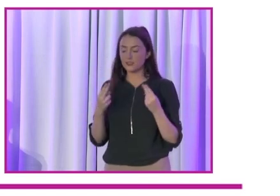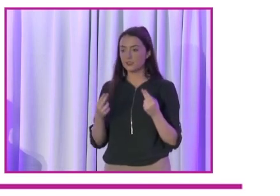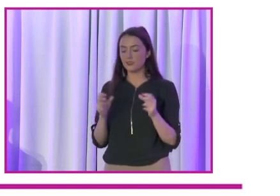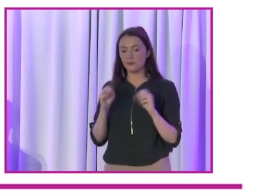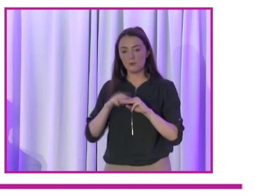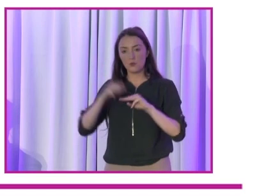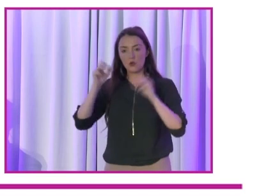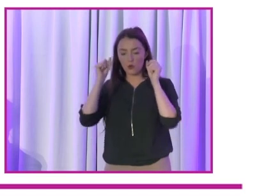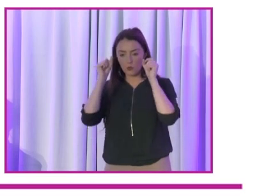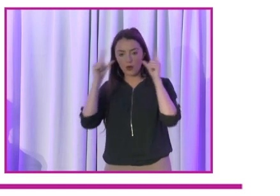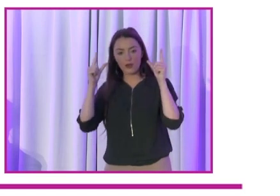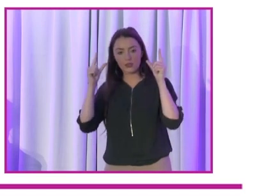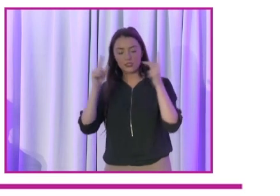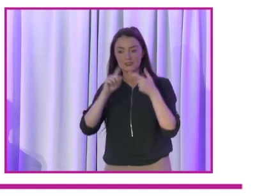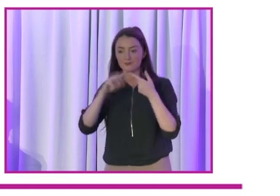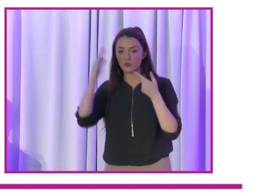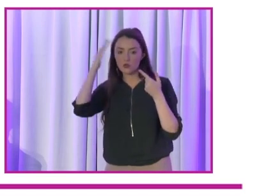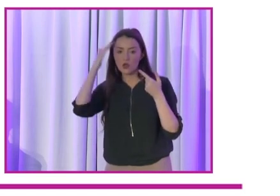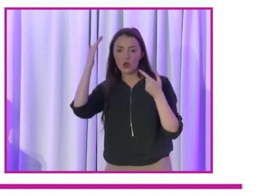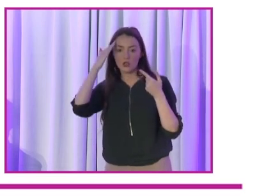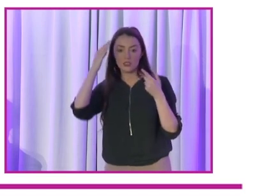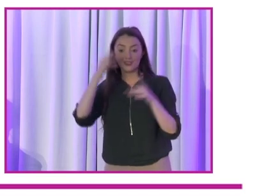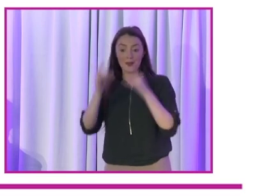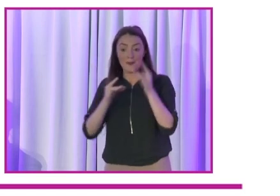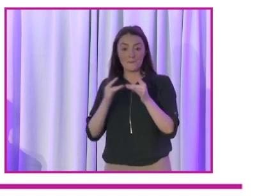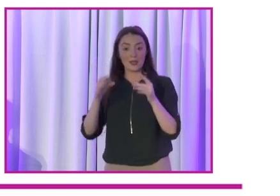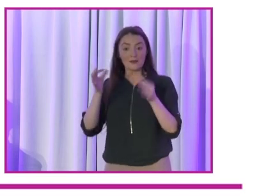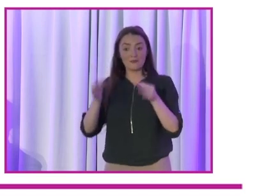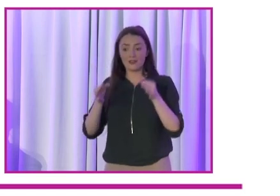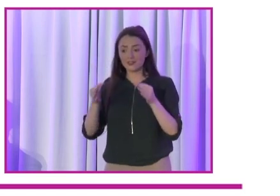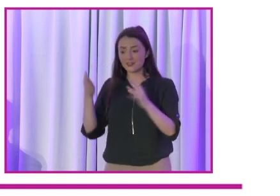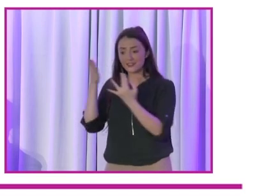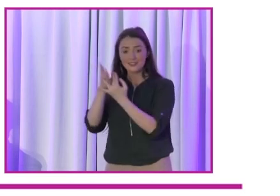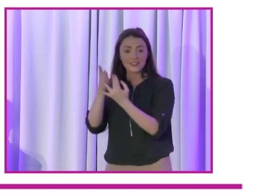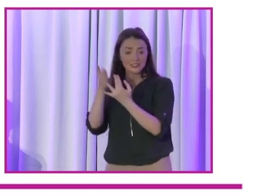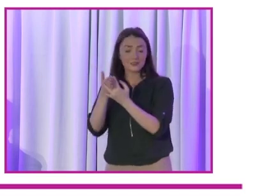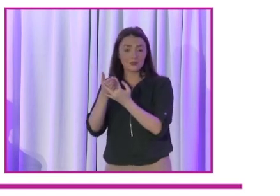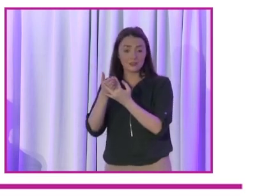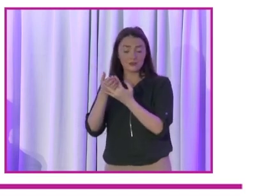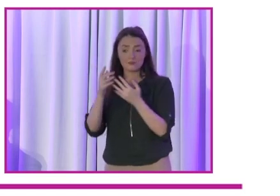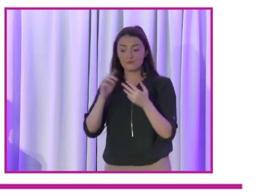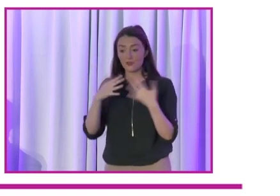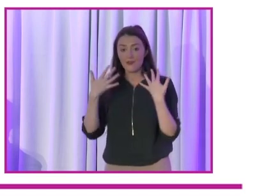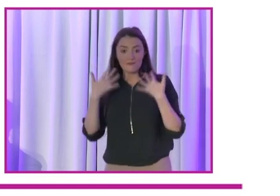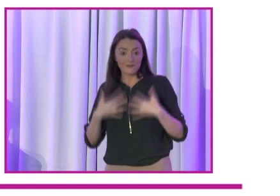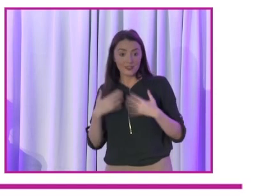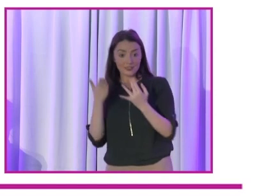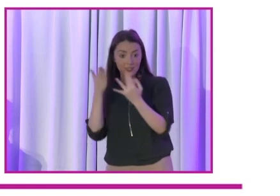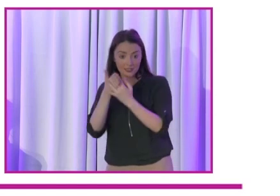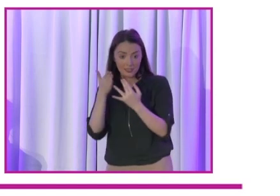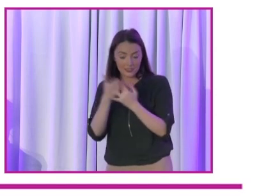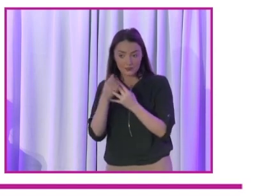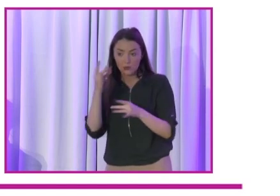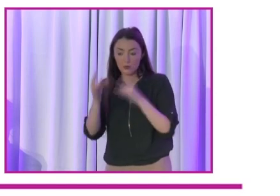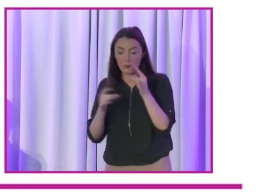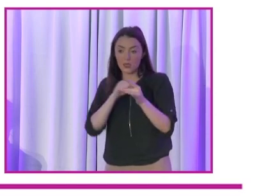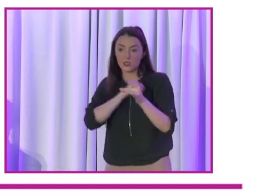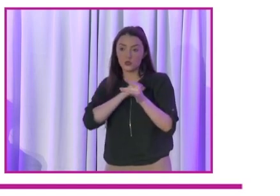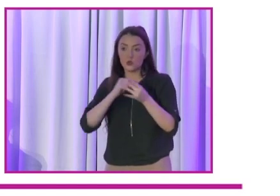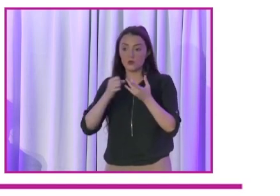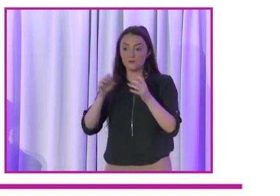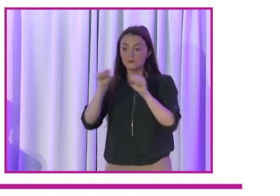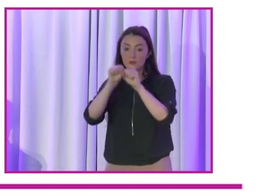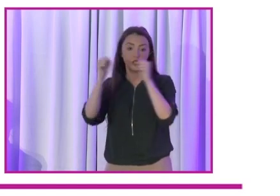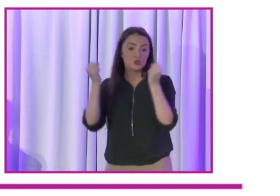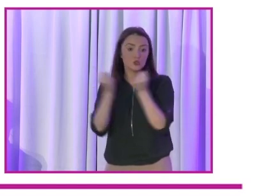knowledge building to make politics themselves more accessible, as James said, physically, to make sure the party meetings and social events